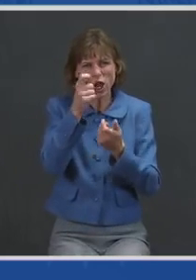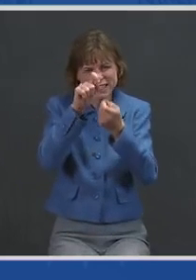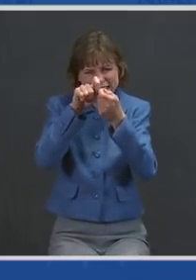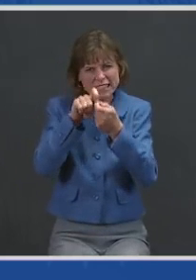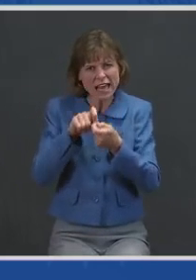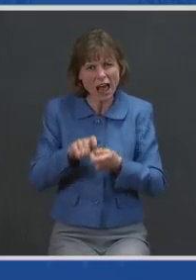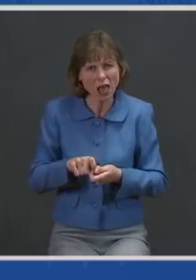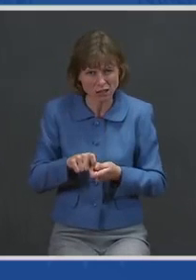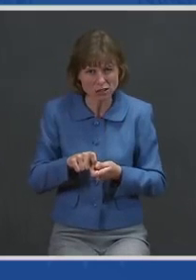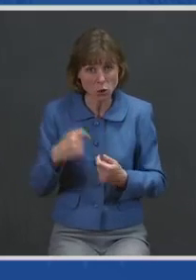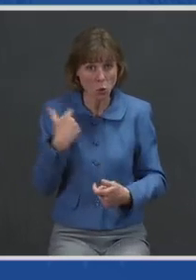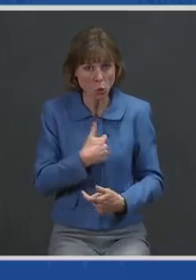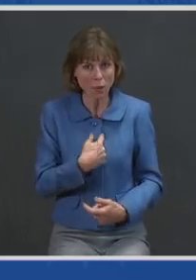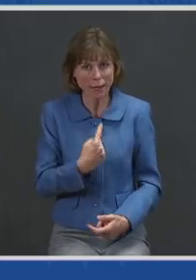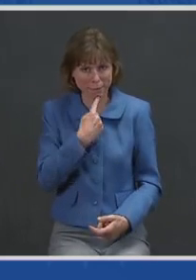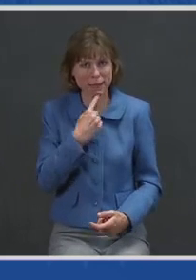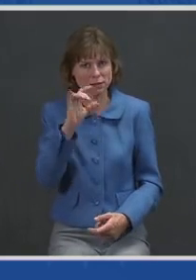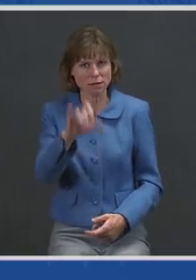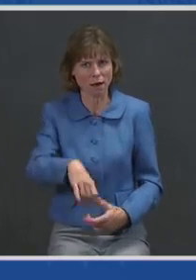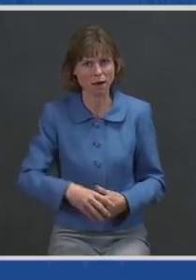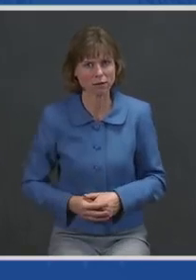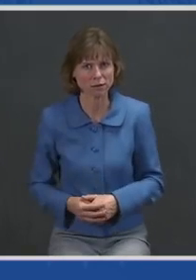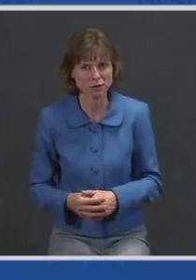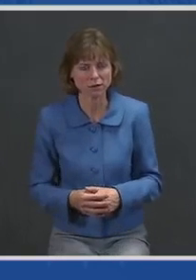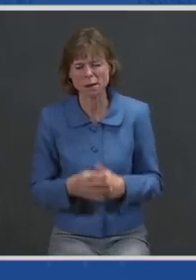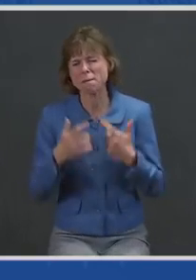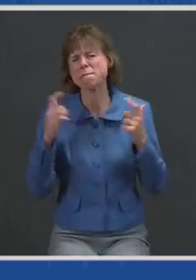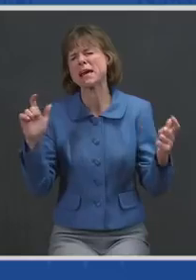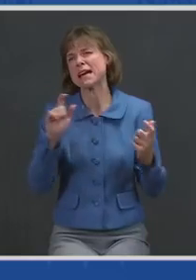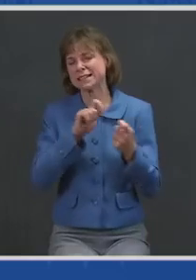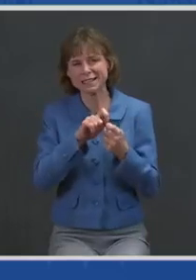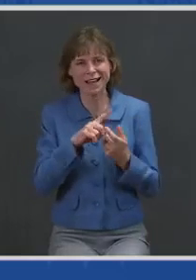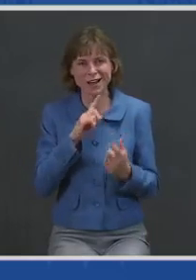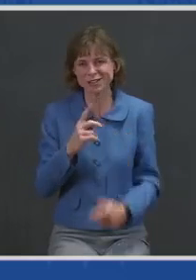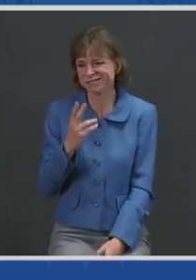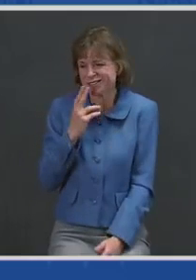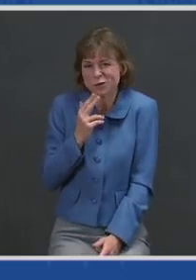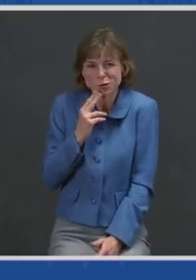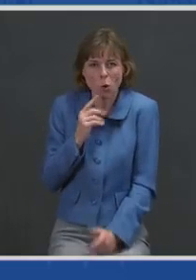miss those details, the big details and the small moments.